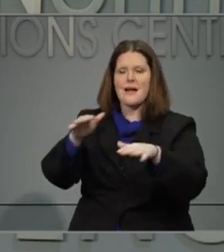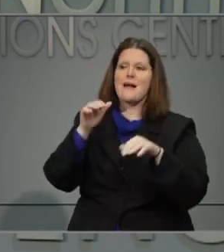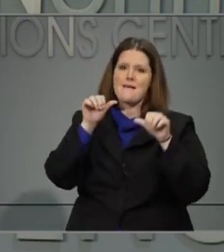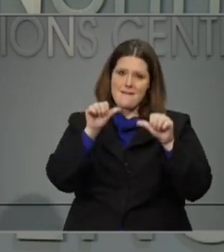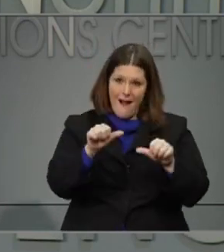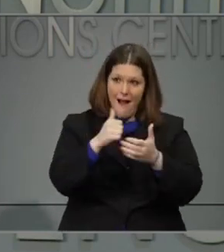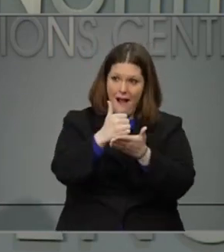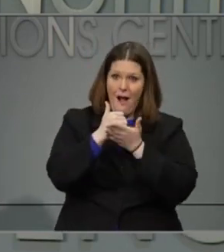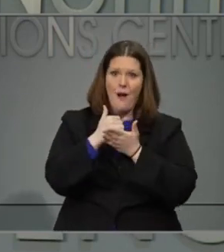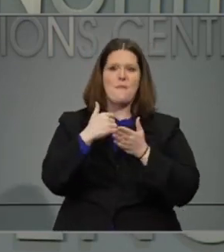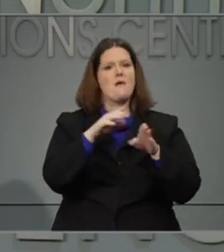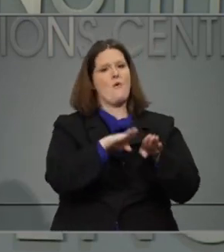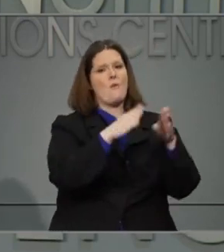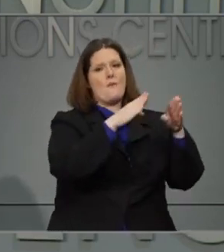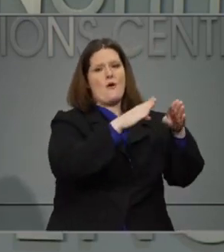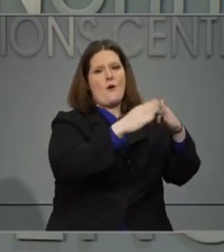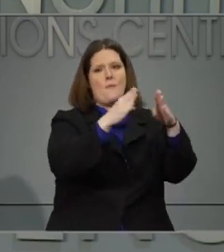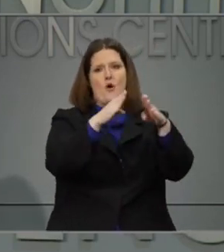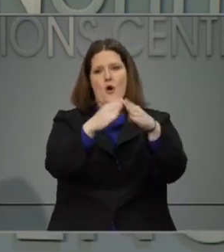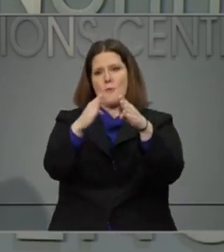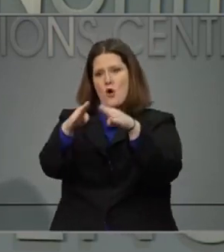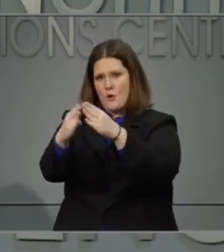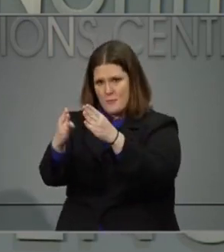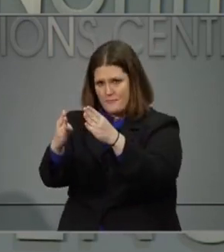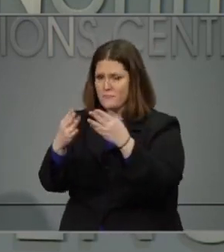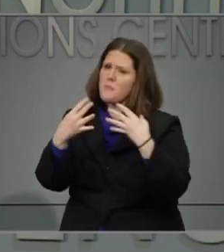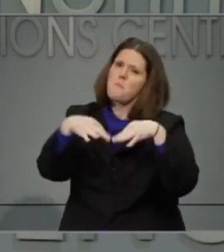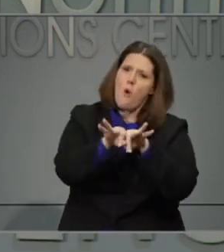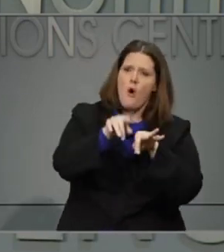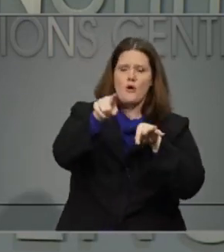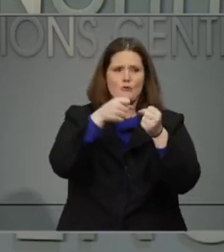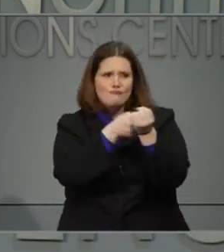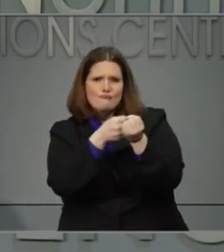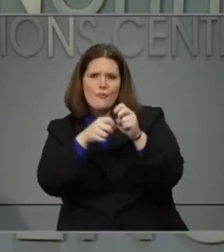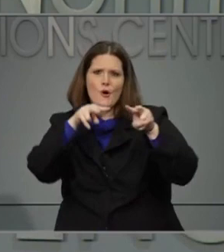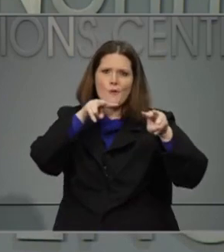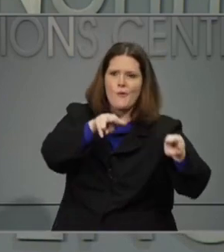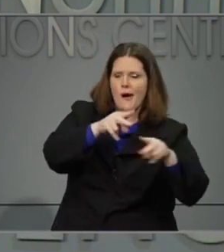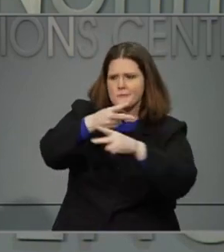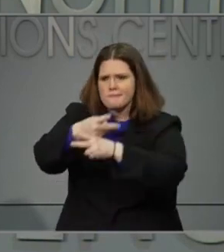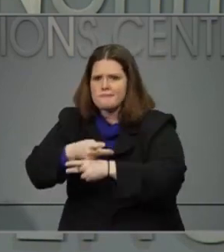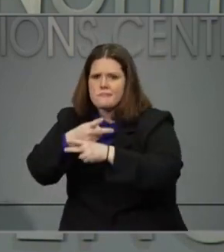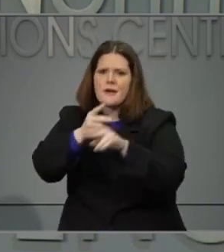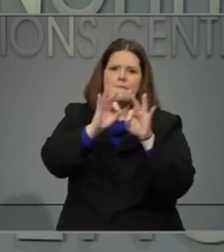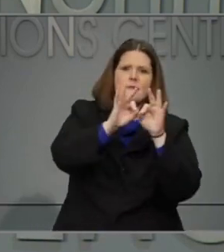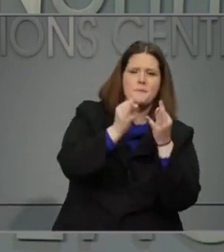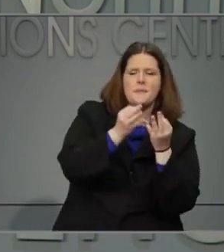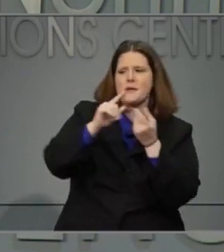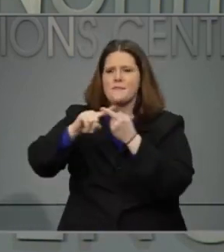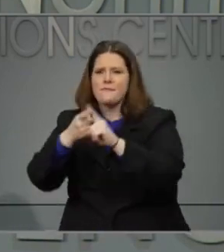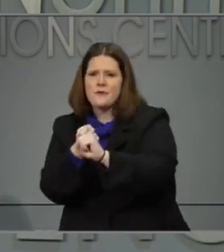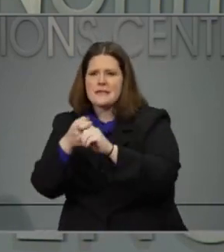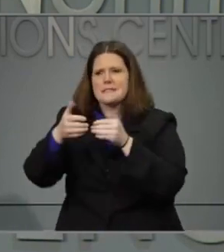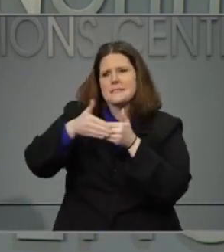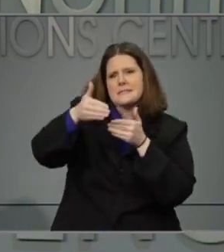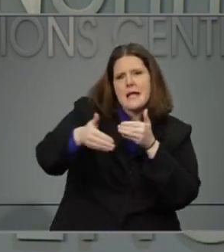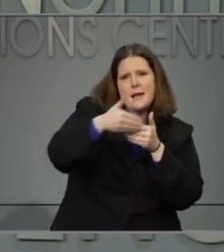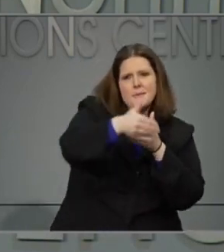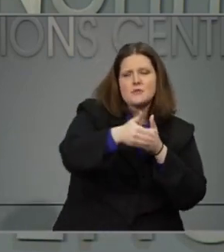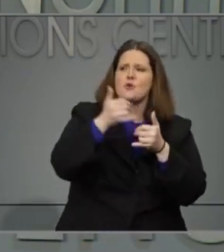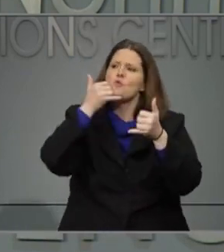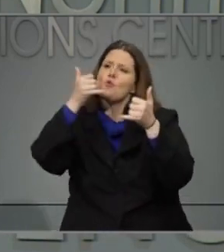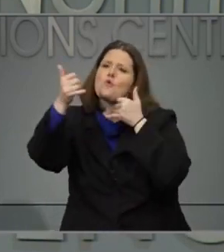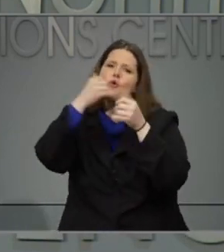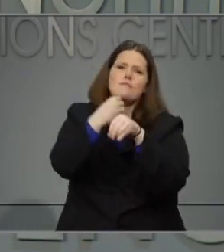Always remember to look out for your family, friends, and neighbors and to call your loved ones daily. With your help, we will get through